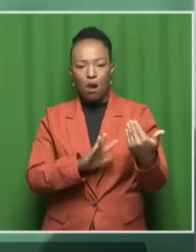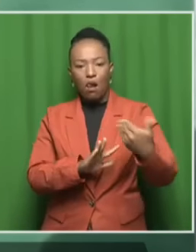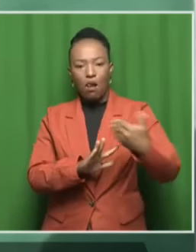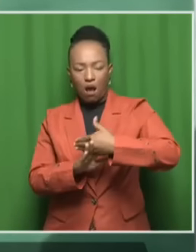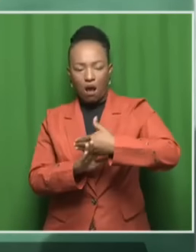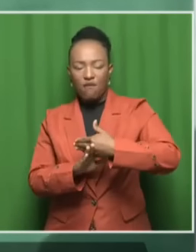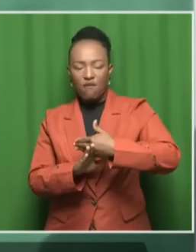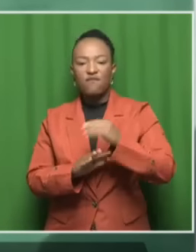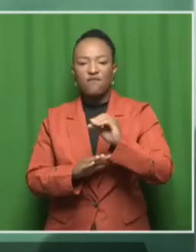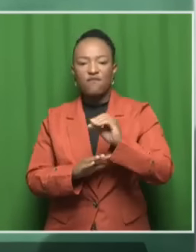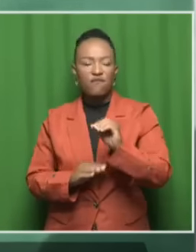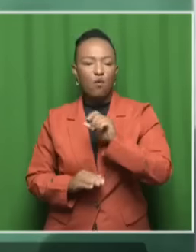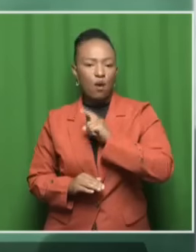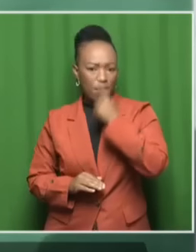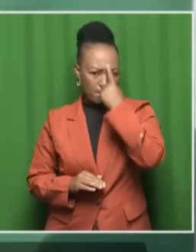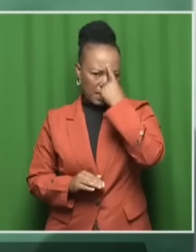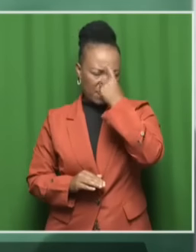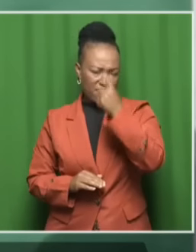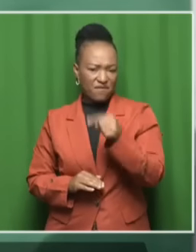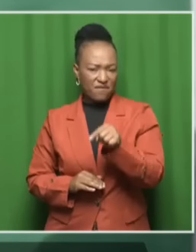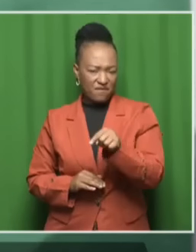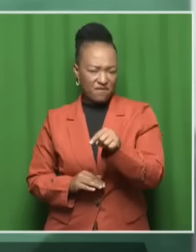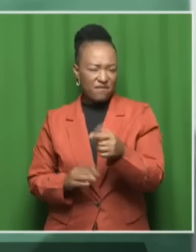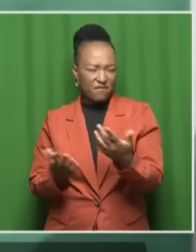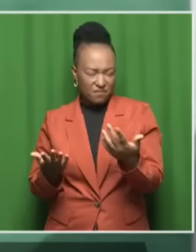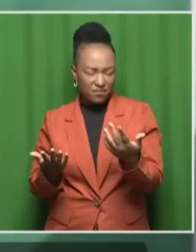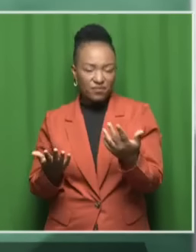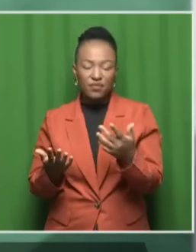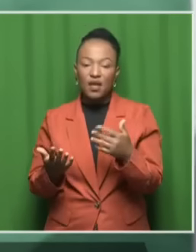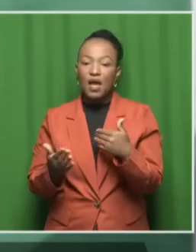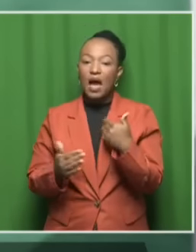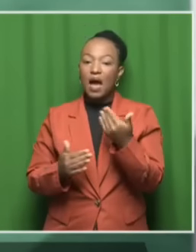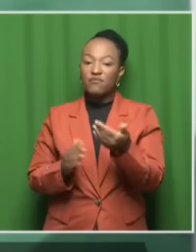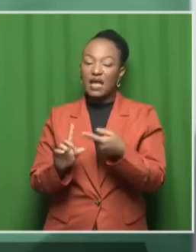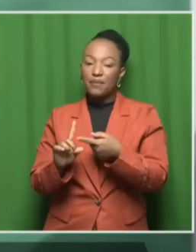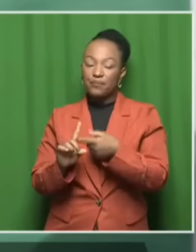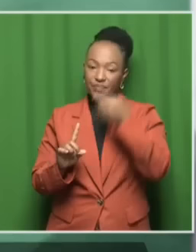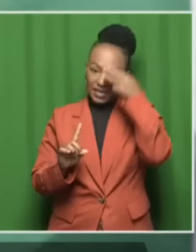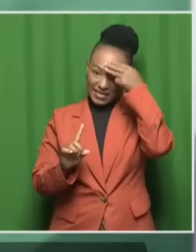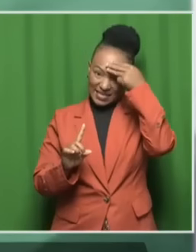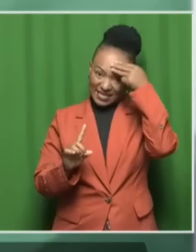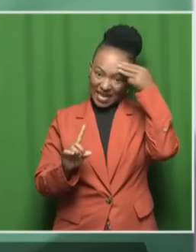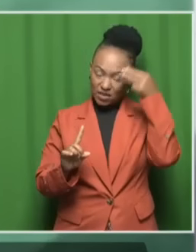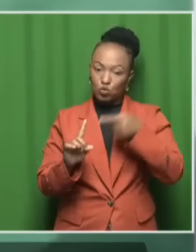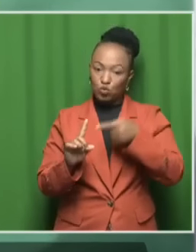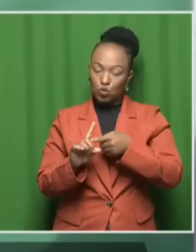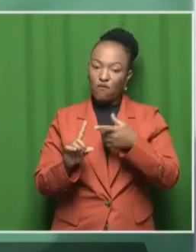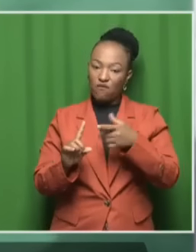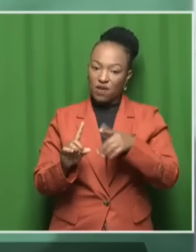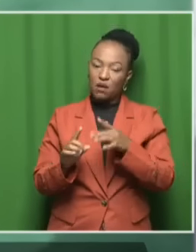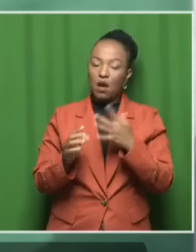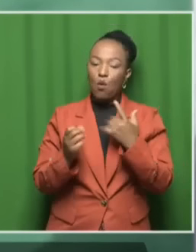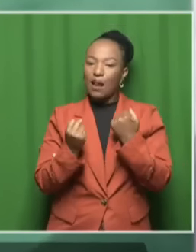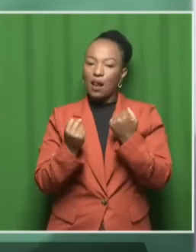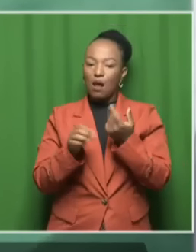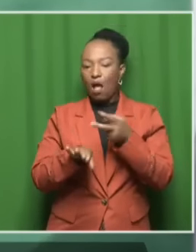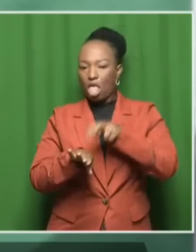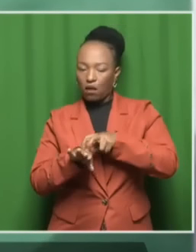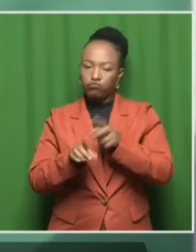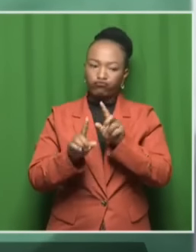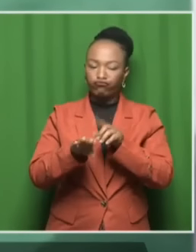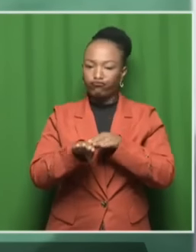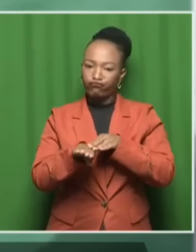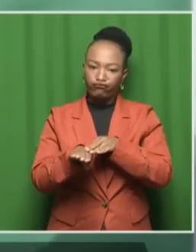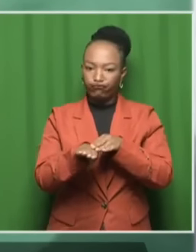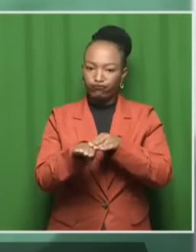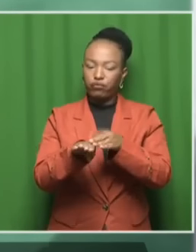reasons that led him to believe that was the fact that after Senso Miwa had been taken to hospital after being shot, the